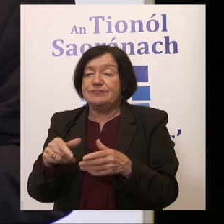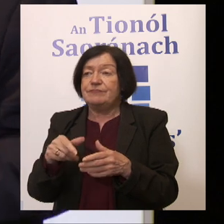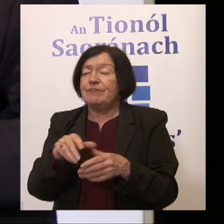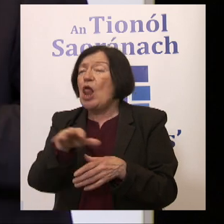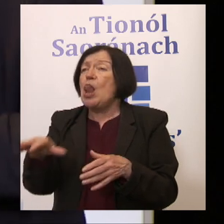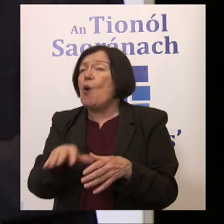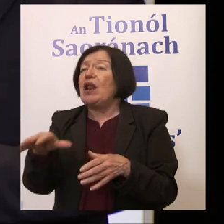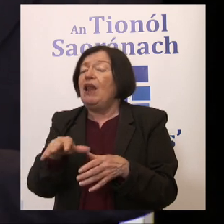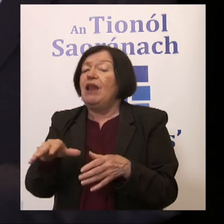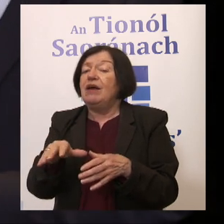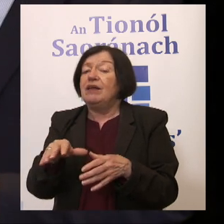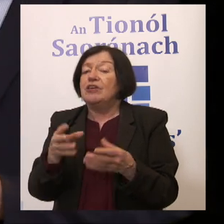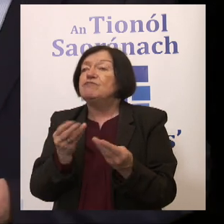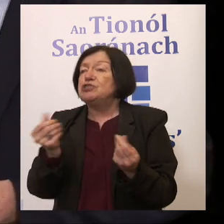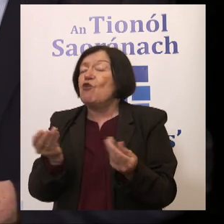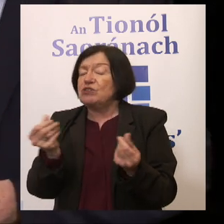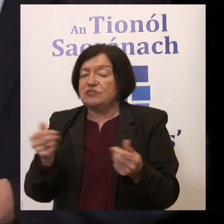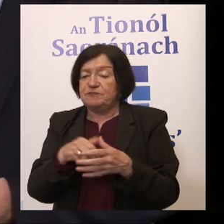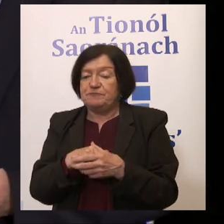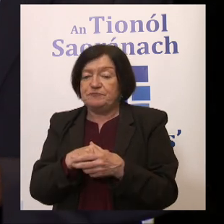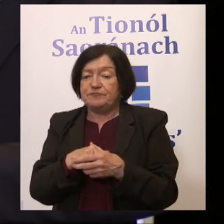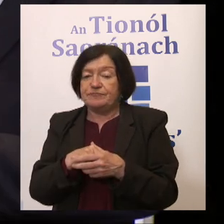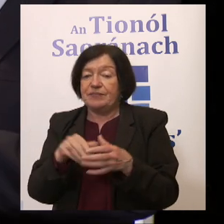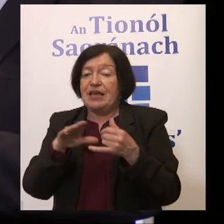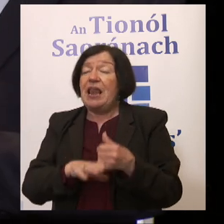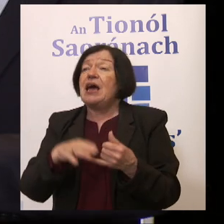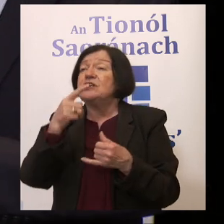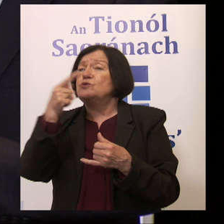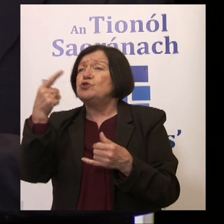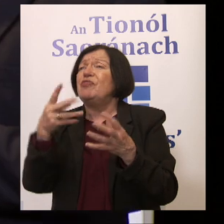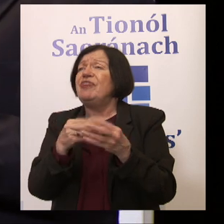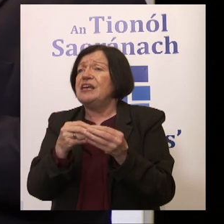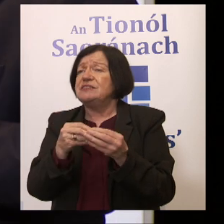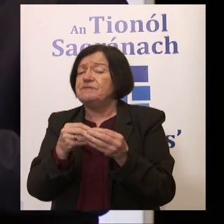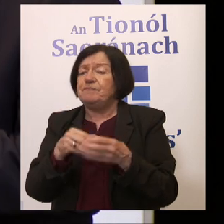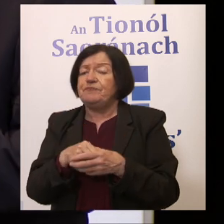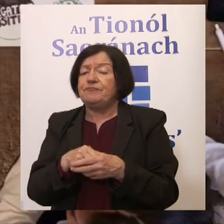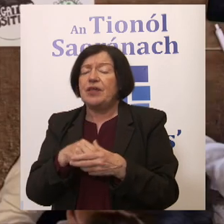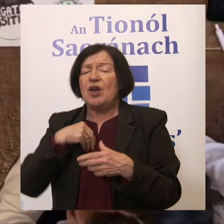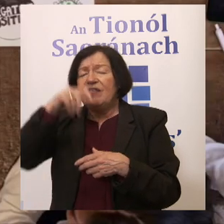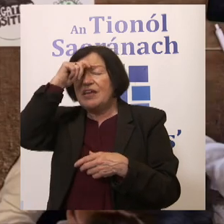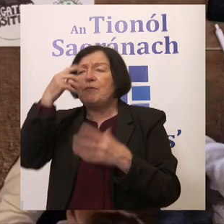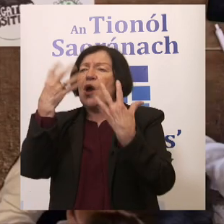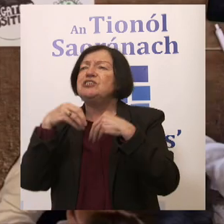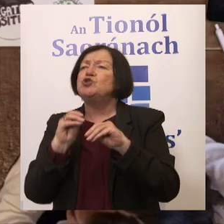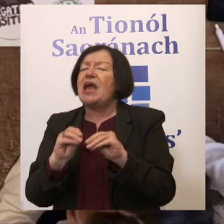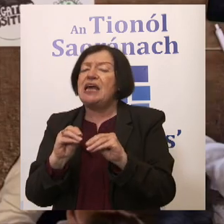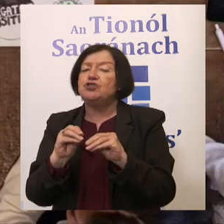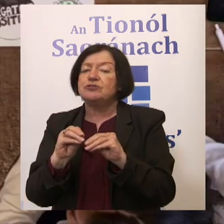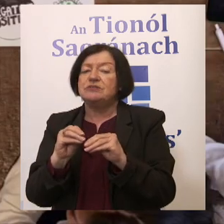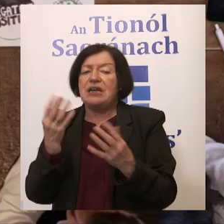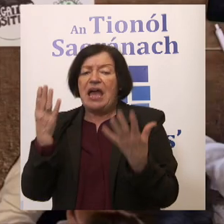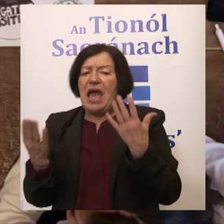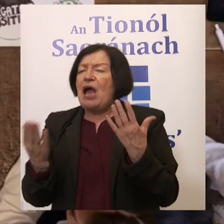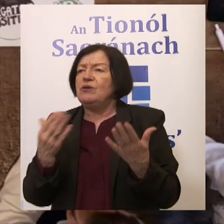resources, should I say. So the last couple of things then. If we think about education, so how